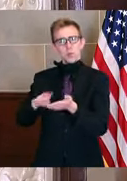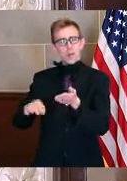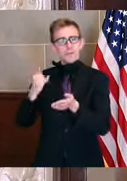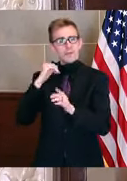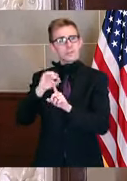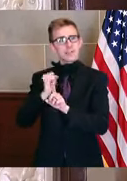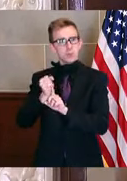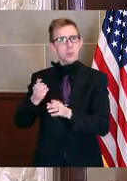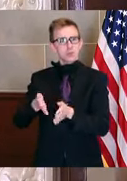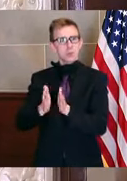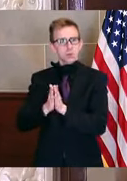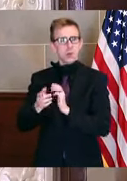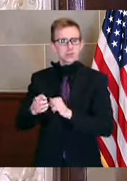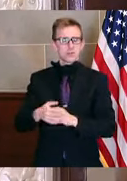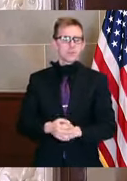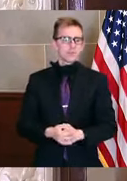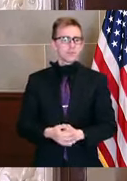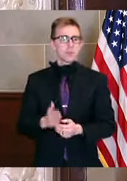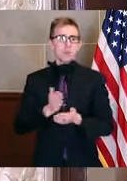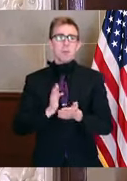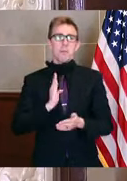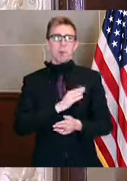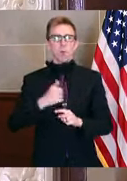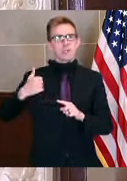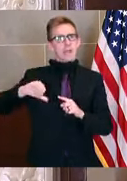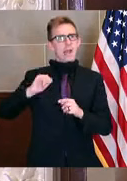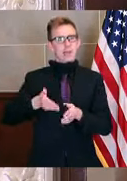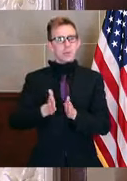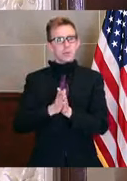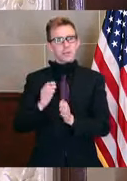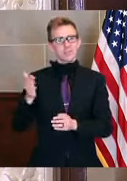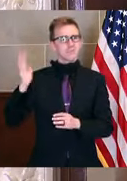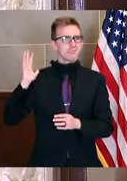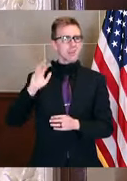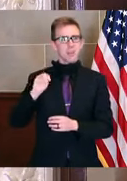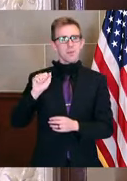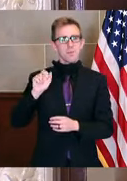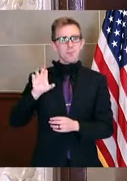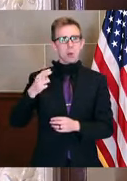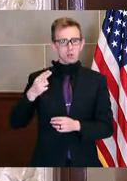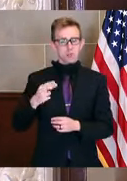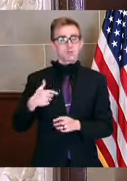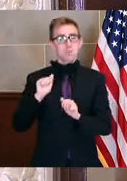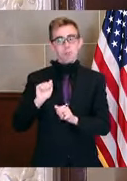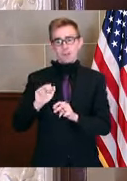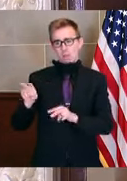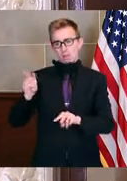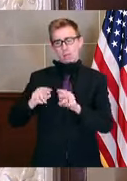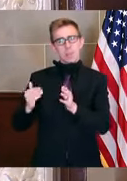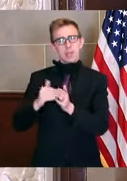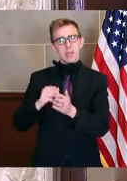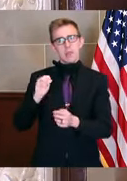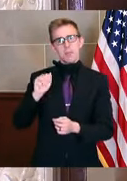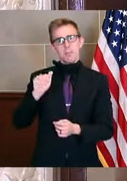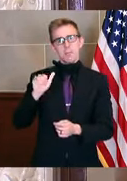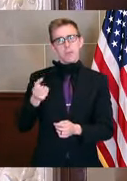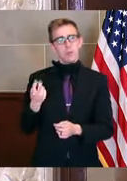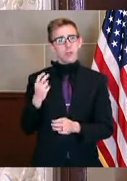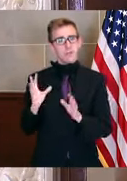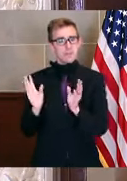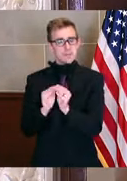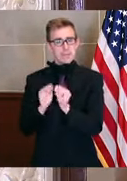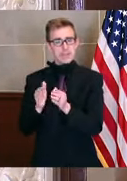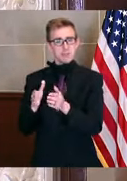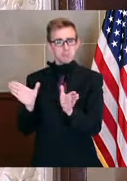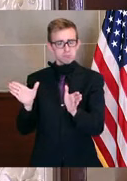Some of you may recall the board denied request for that in March. Um, they may revisit that in the May 12th meeting, so I'll be able to tell you more